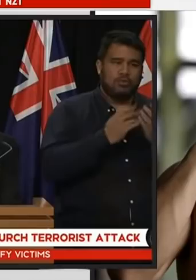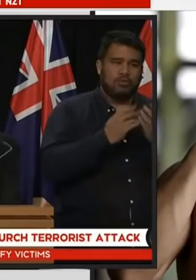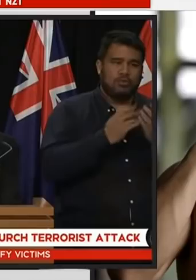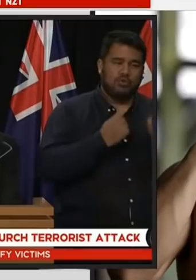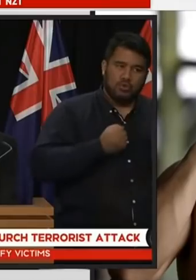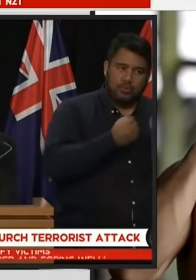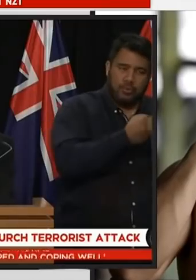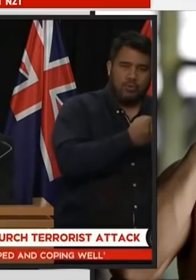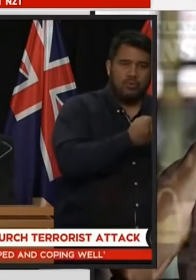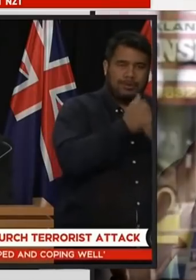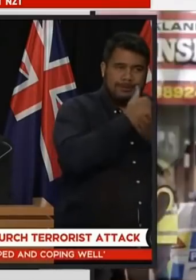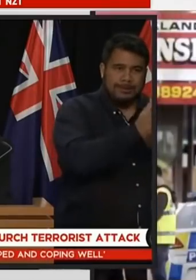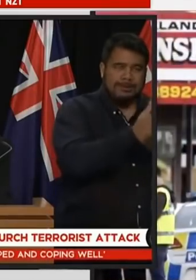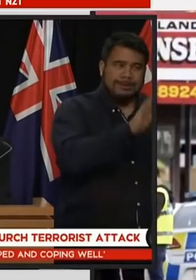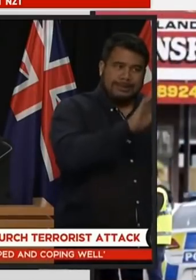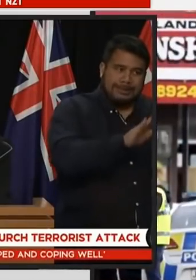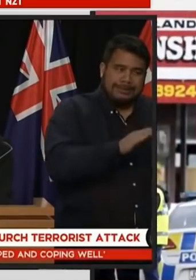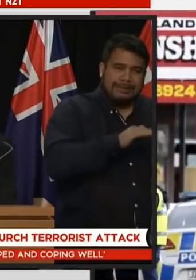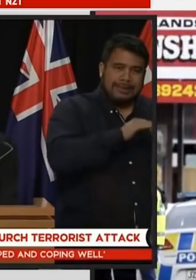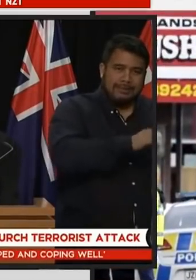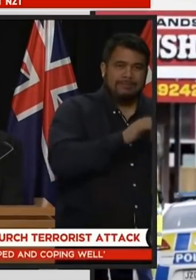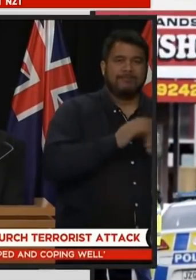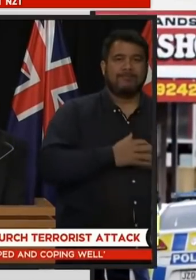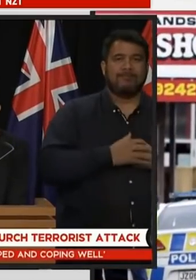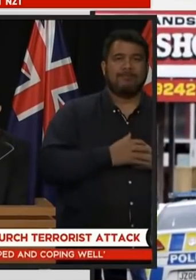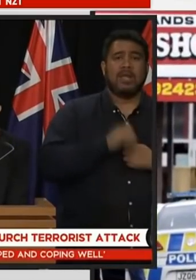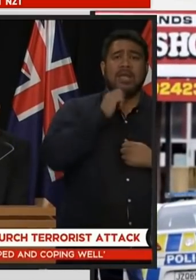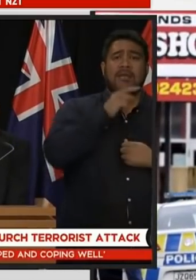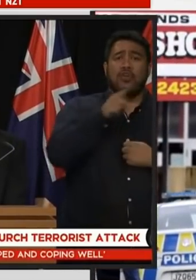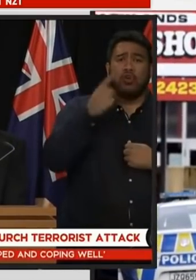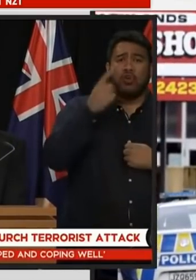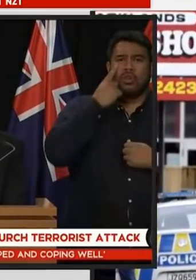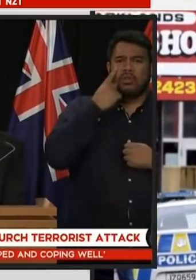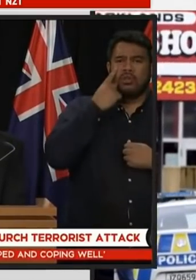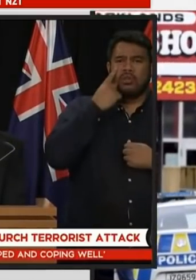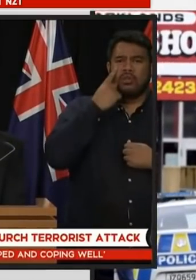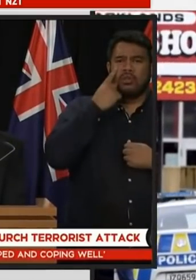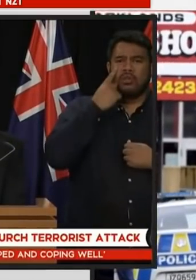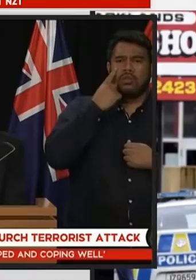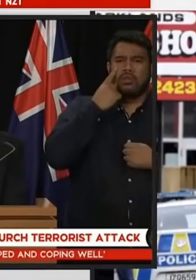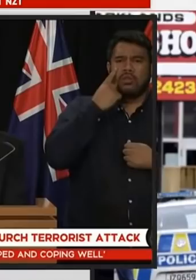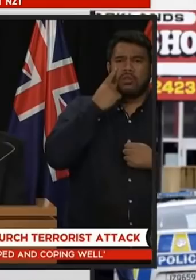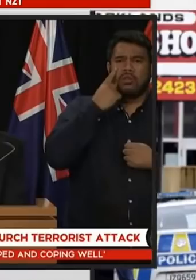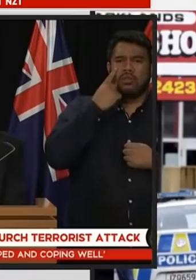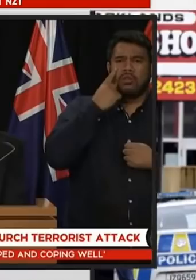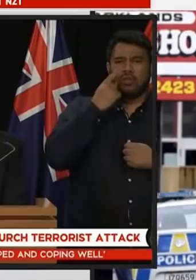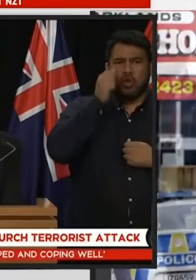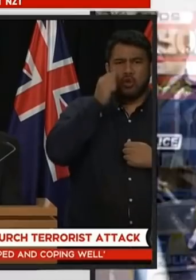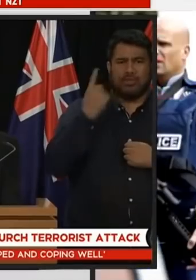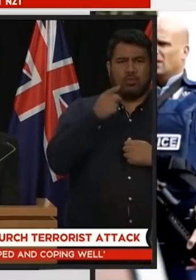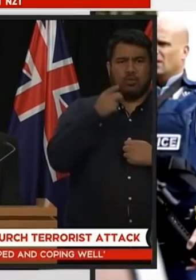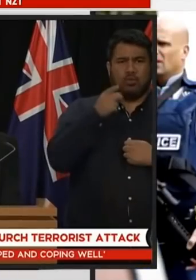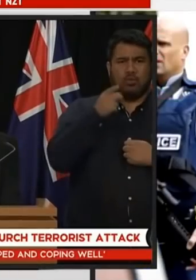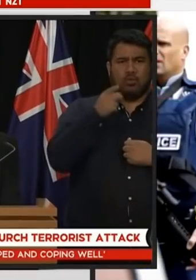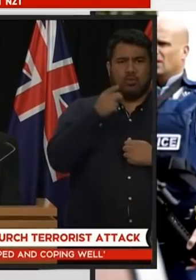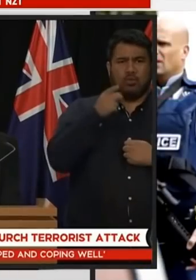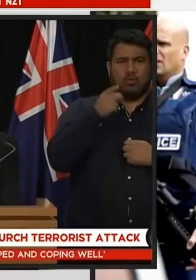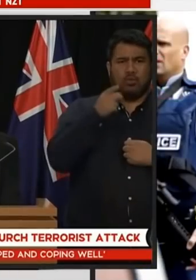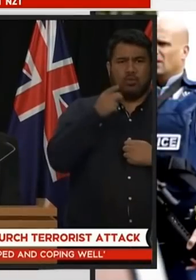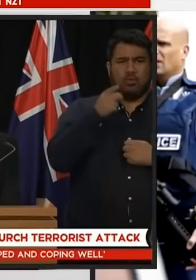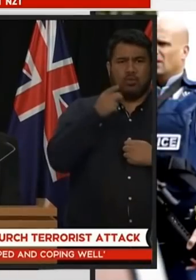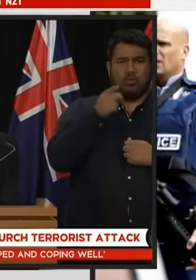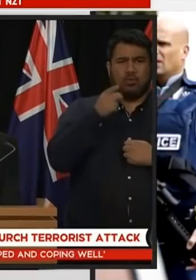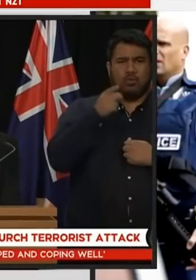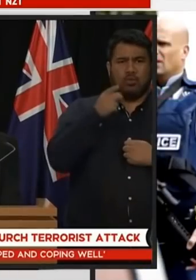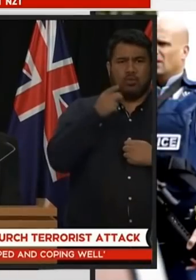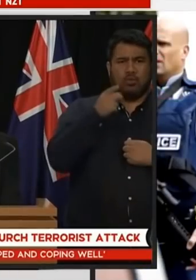dickhead 800 number established to register missing persons all right persons 800 persons of